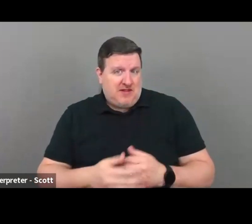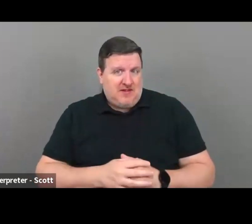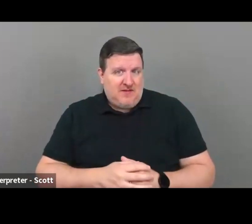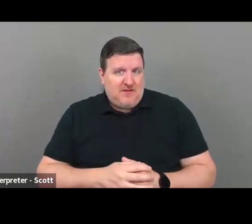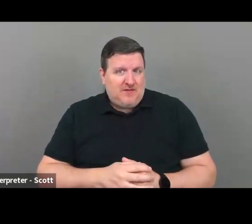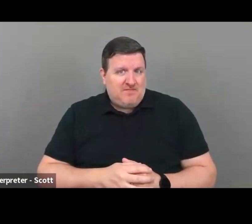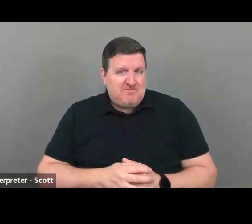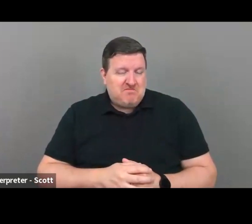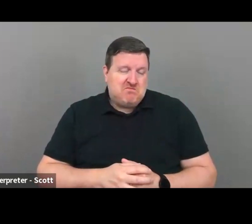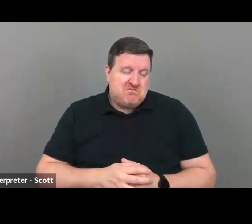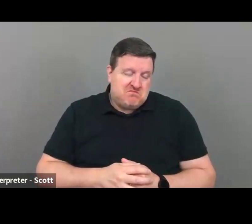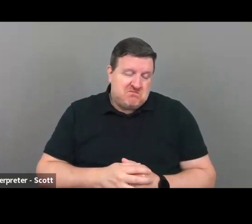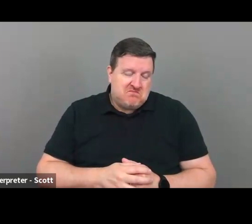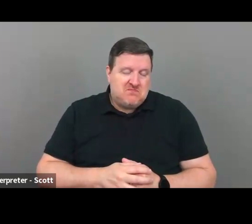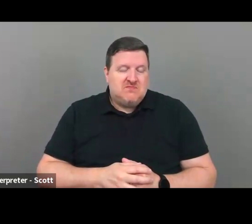Um,